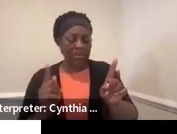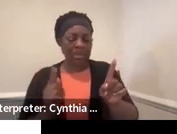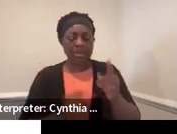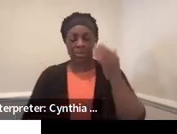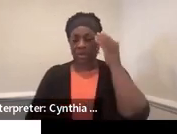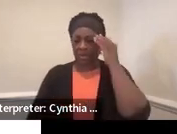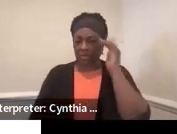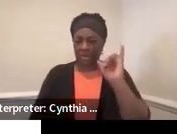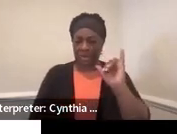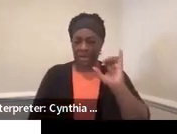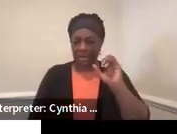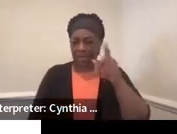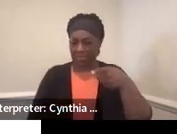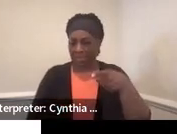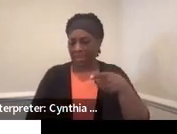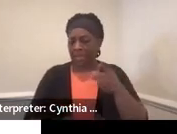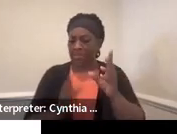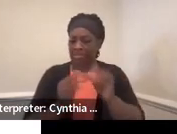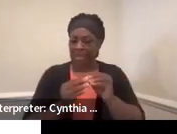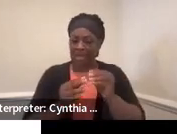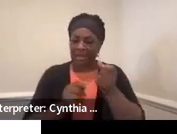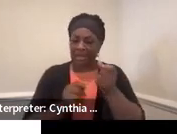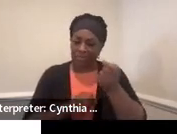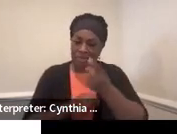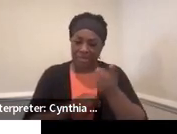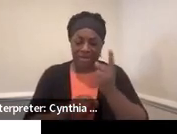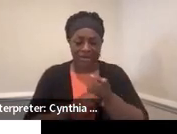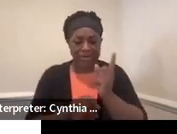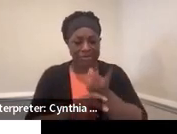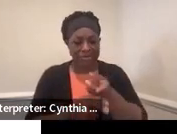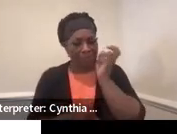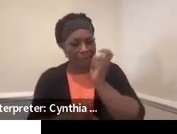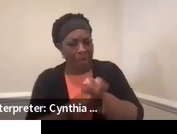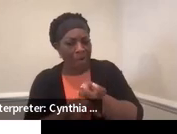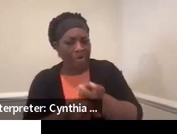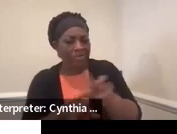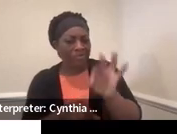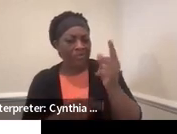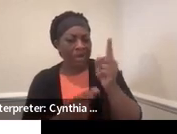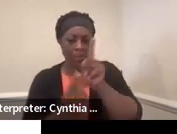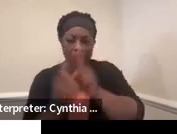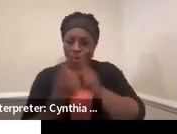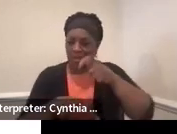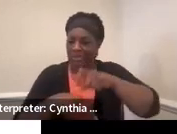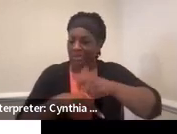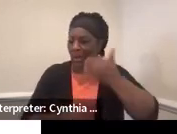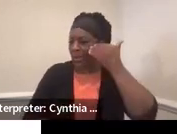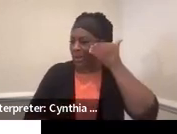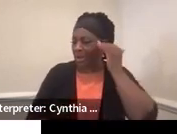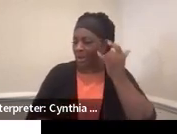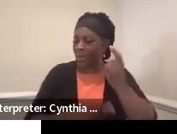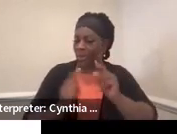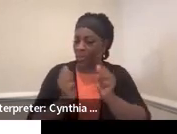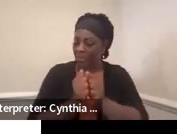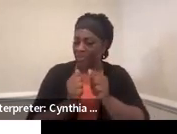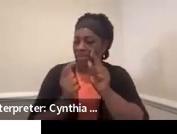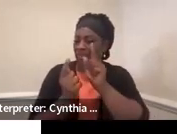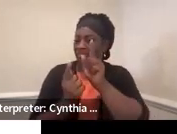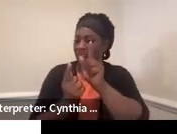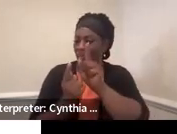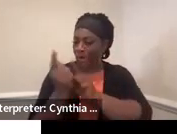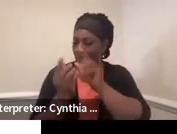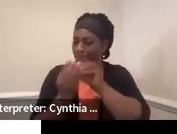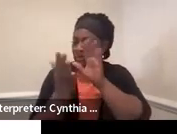IEP meeting only comes once a year and it's so difficult to find one-on-one time with the student. But